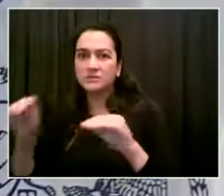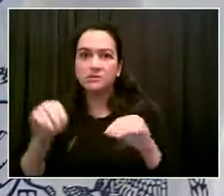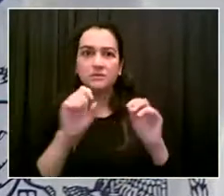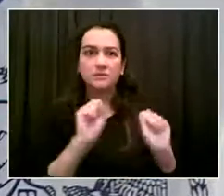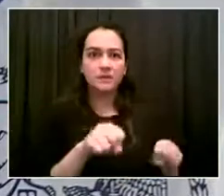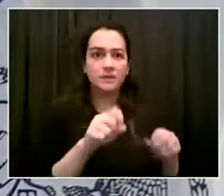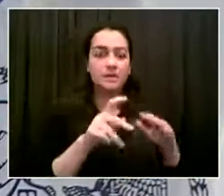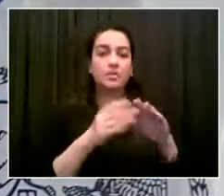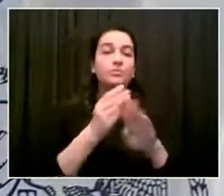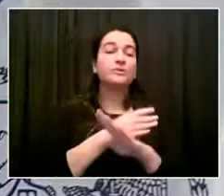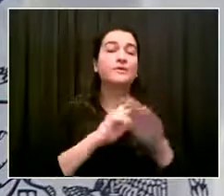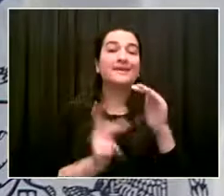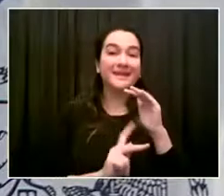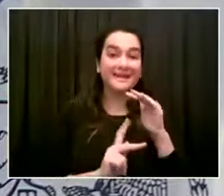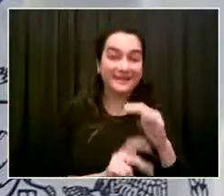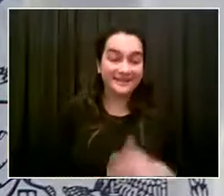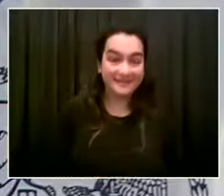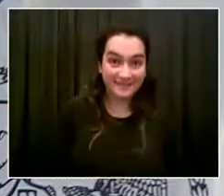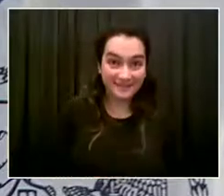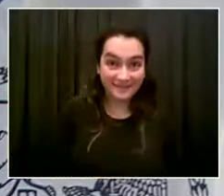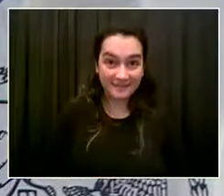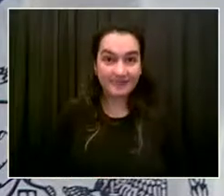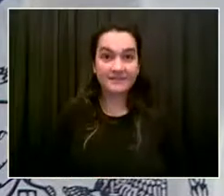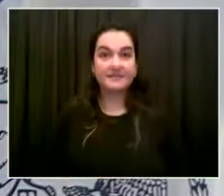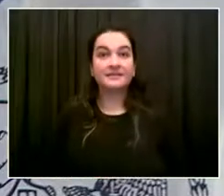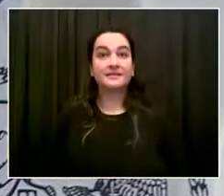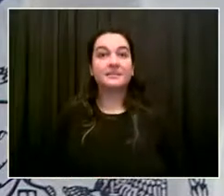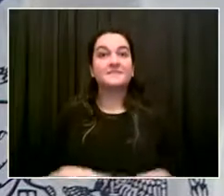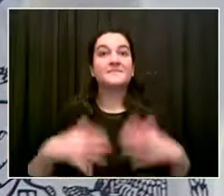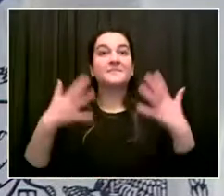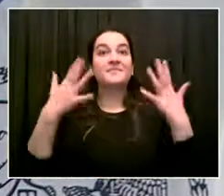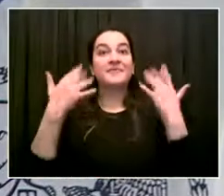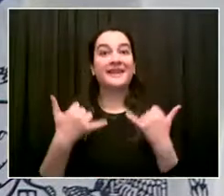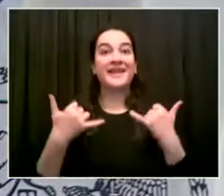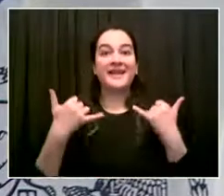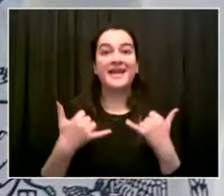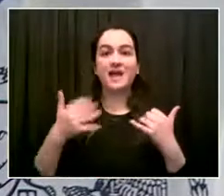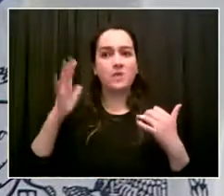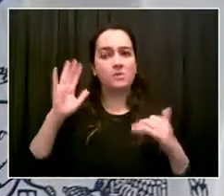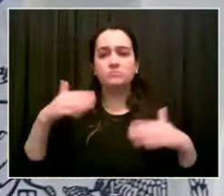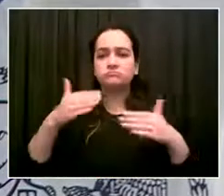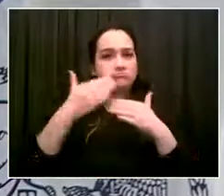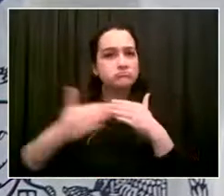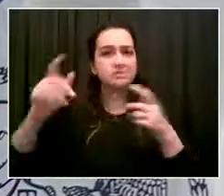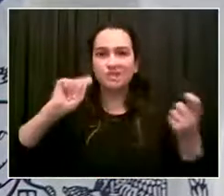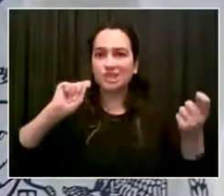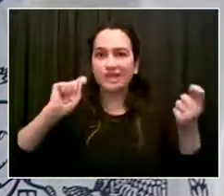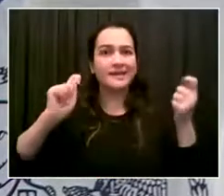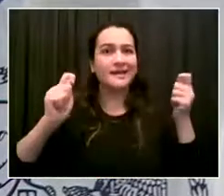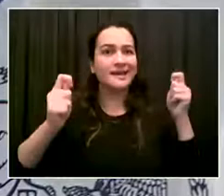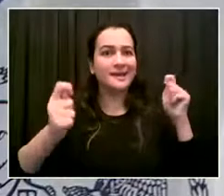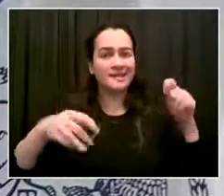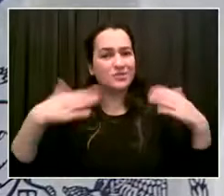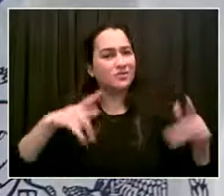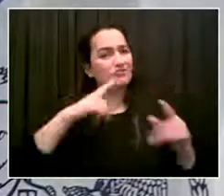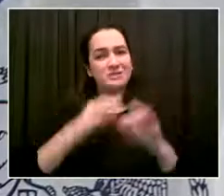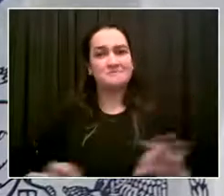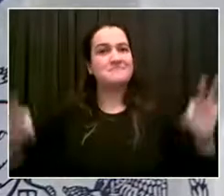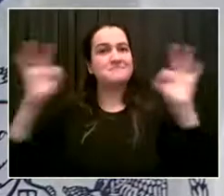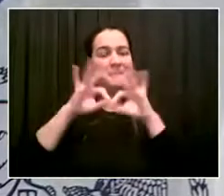to be really, we use the word game changer, maybe a little too much in life, but this one is a game changer. This changes families' lives.